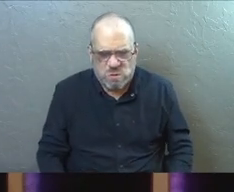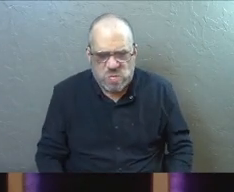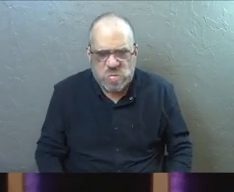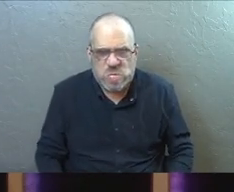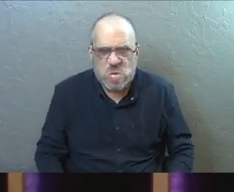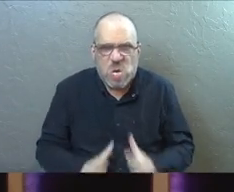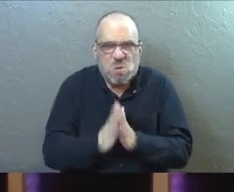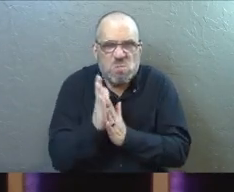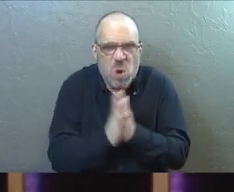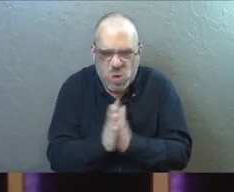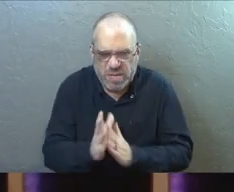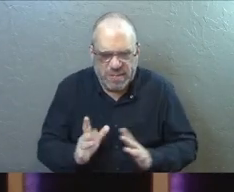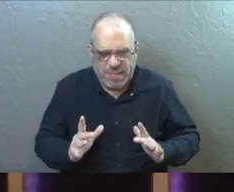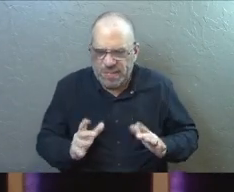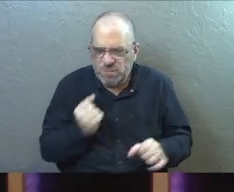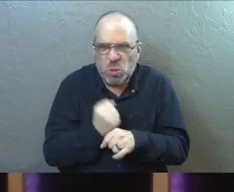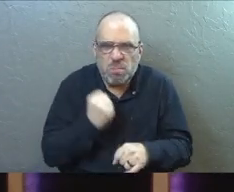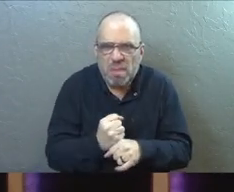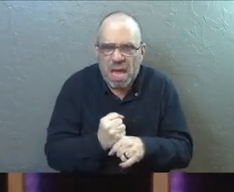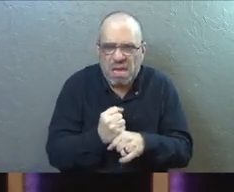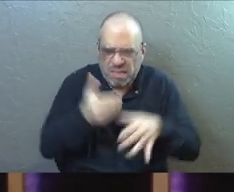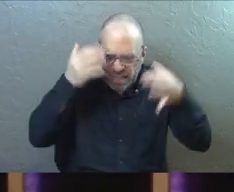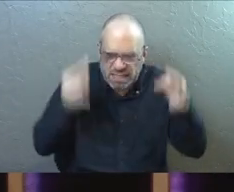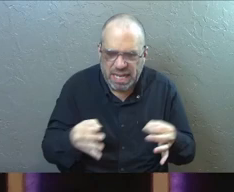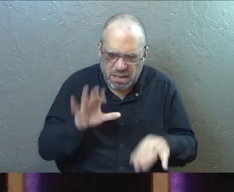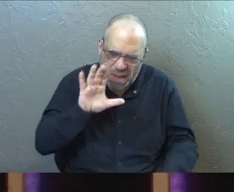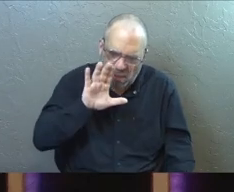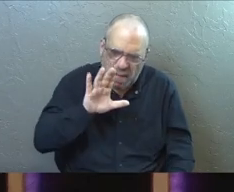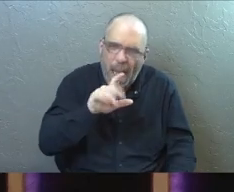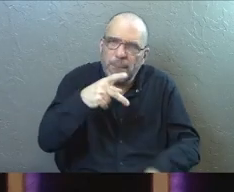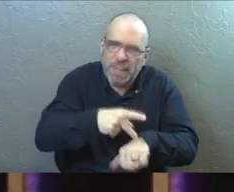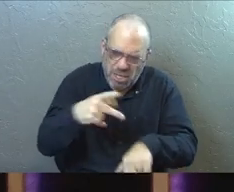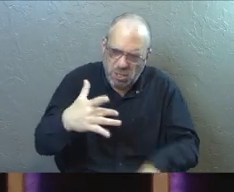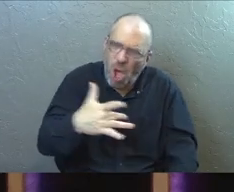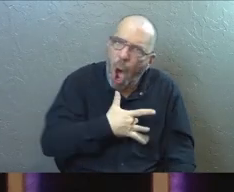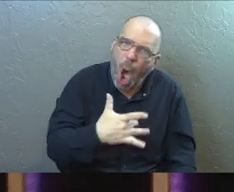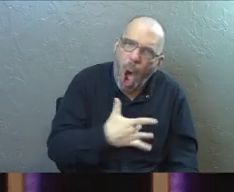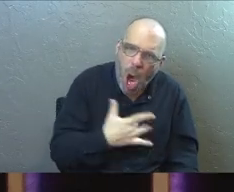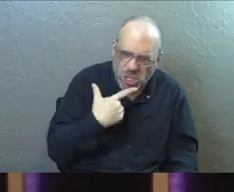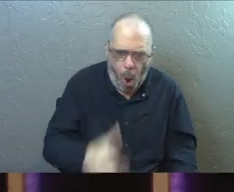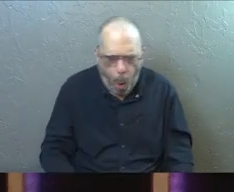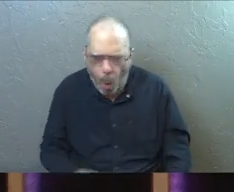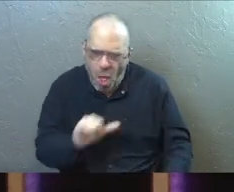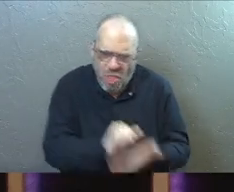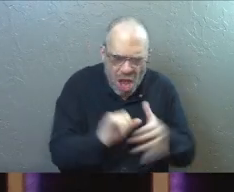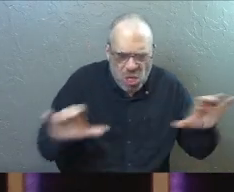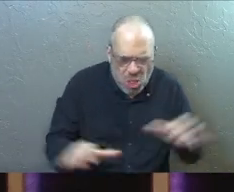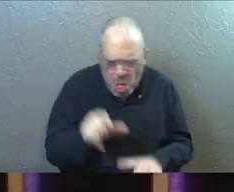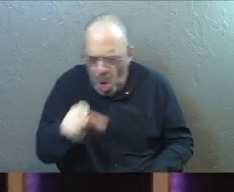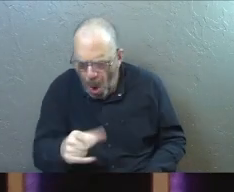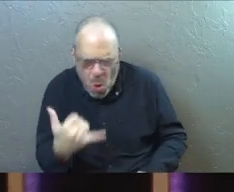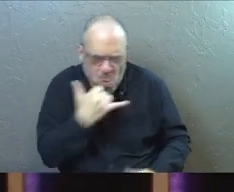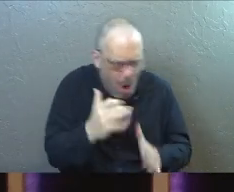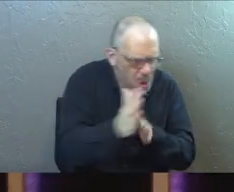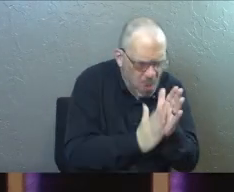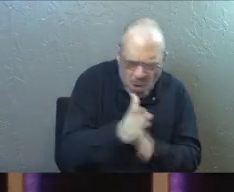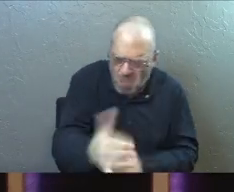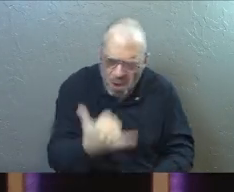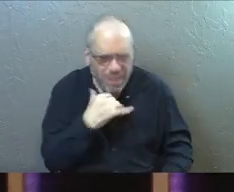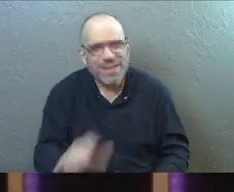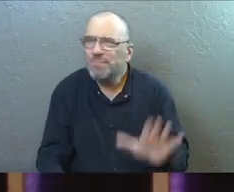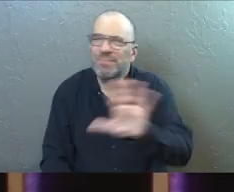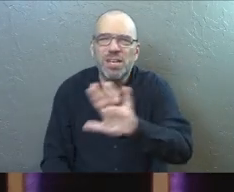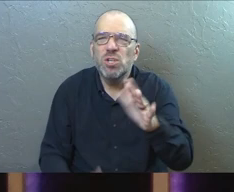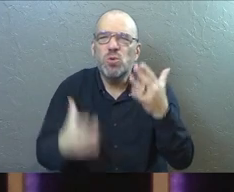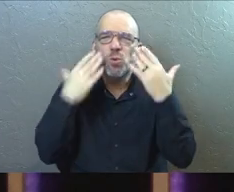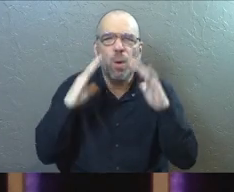into him. You'll make conclusions about his heart when he was there saying the things he was doing and doing the things he was doing. But